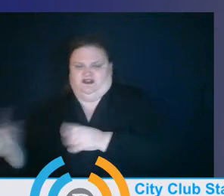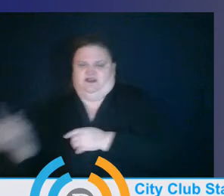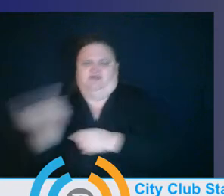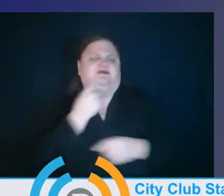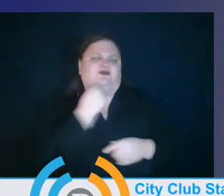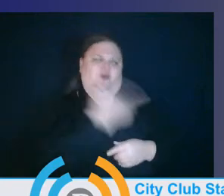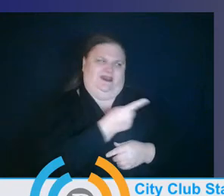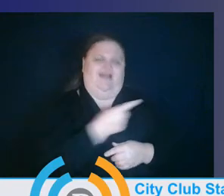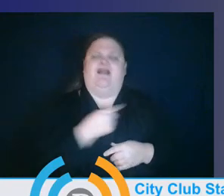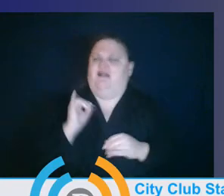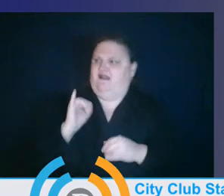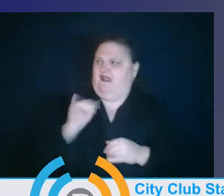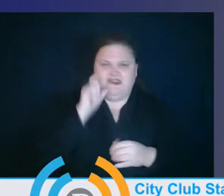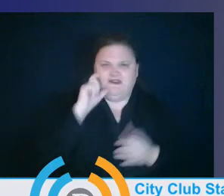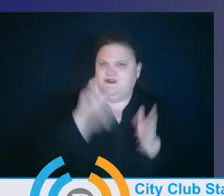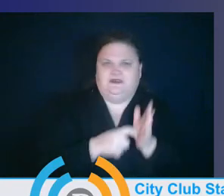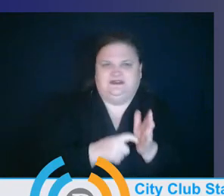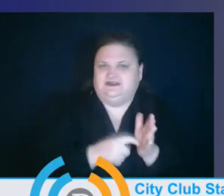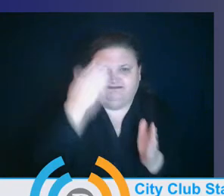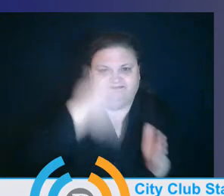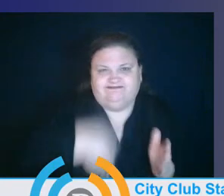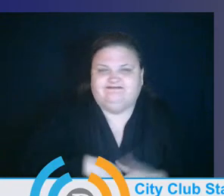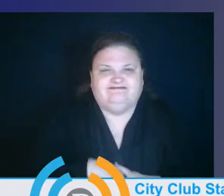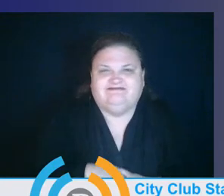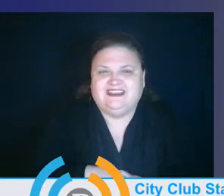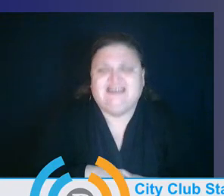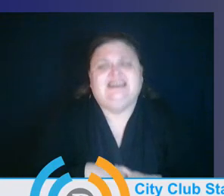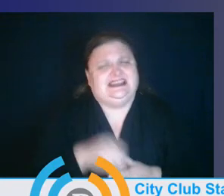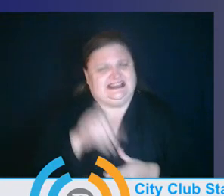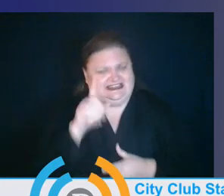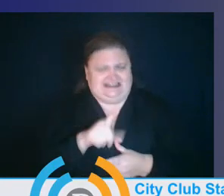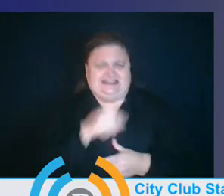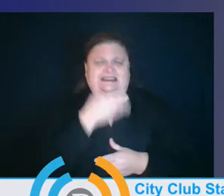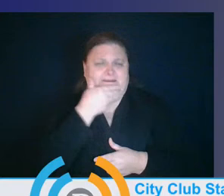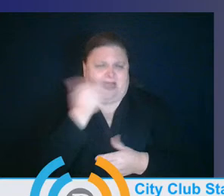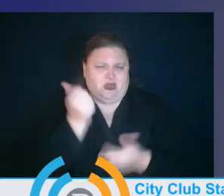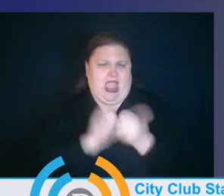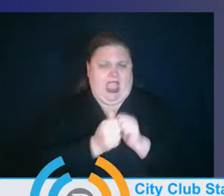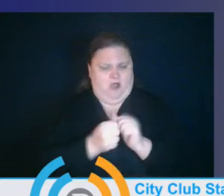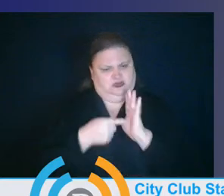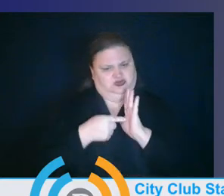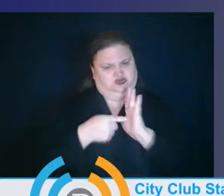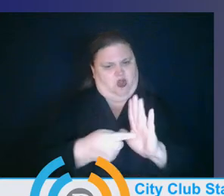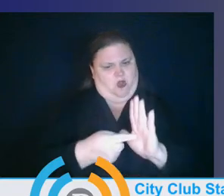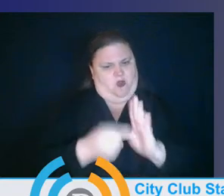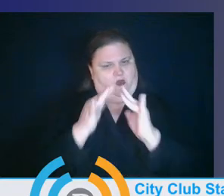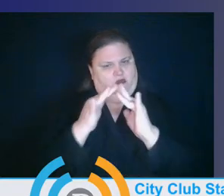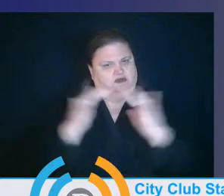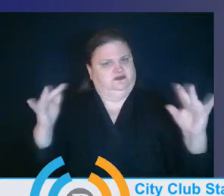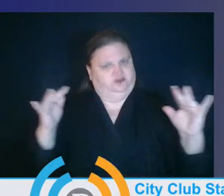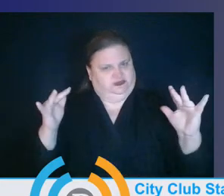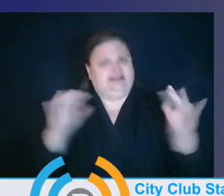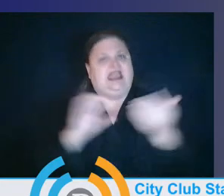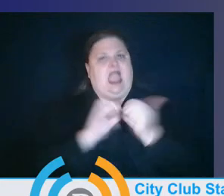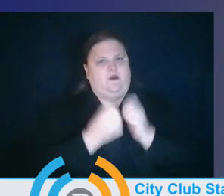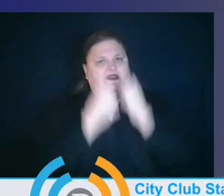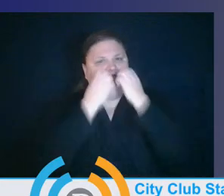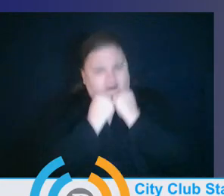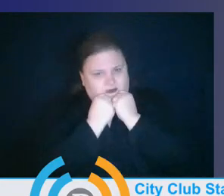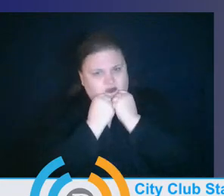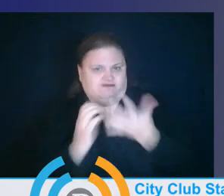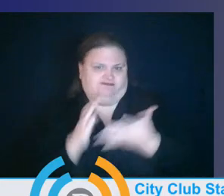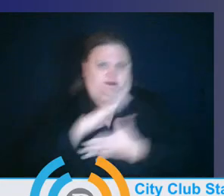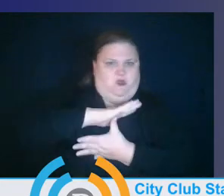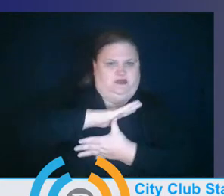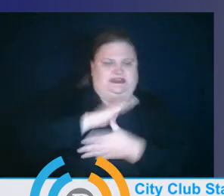better, uh, a better, uh, of doing, of delivering instruction that is for students and what they need. Um, but